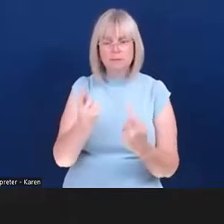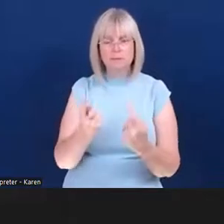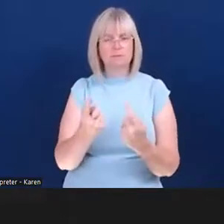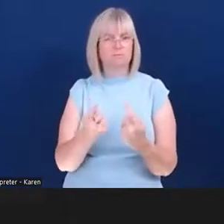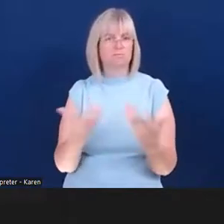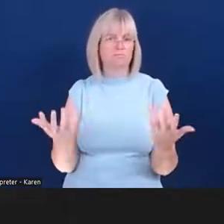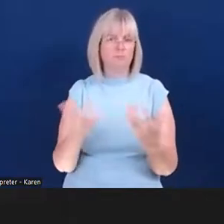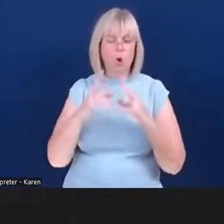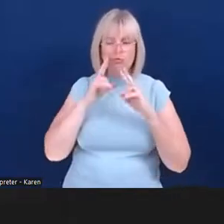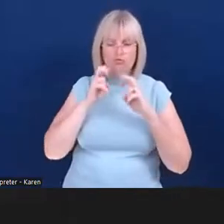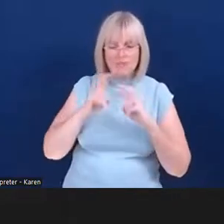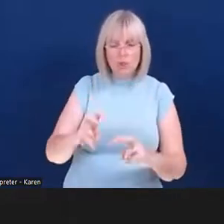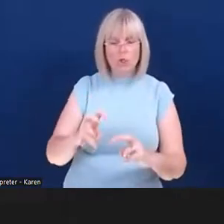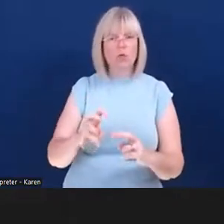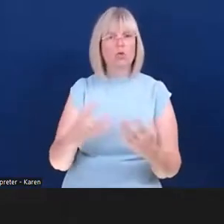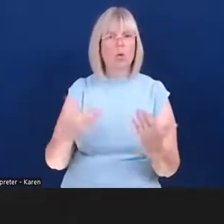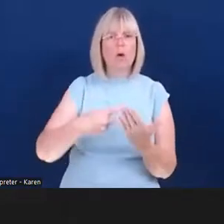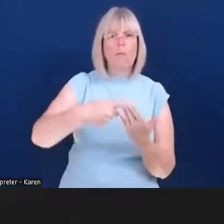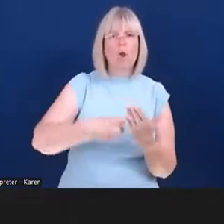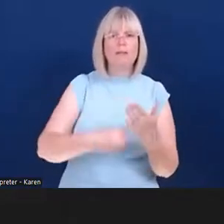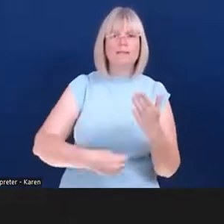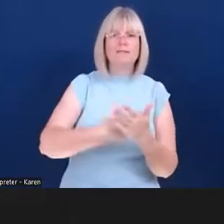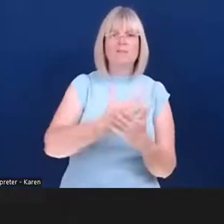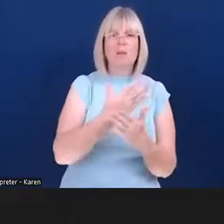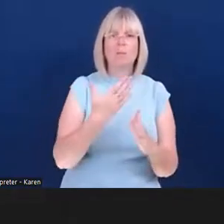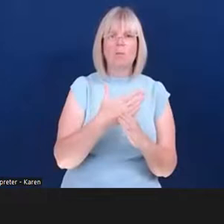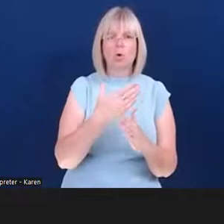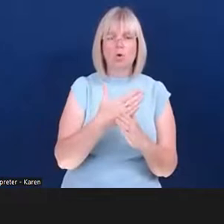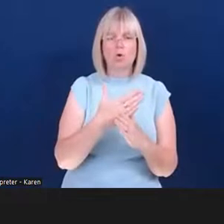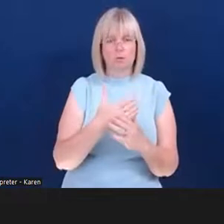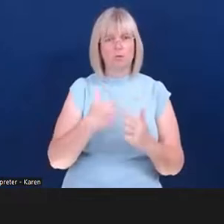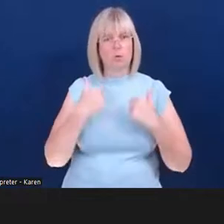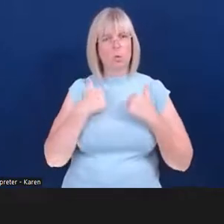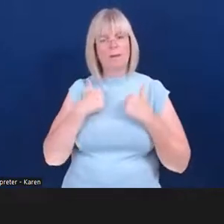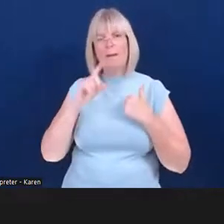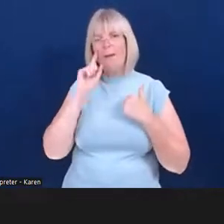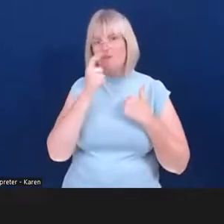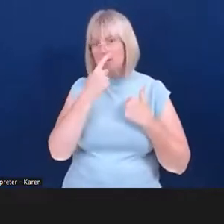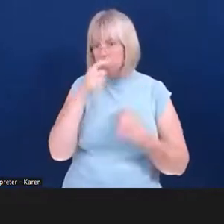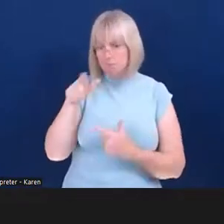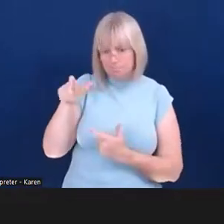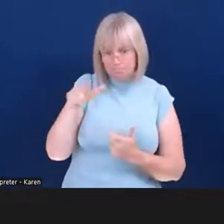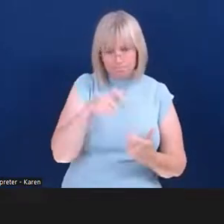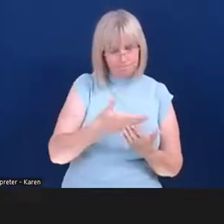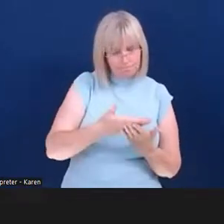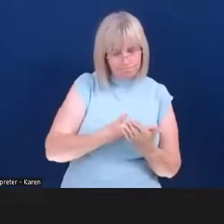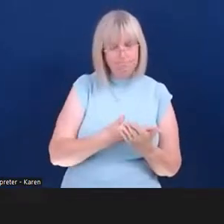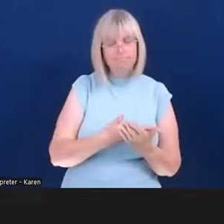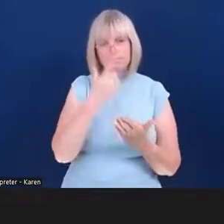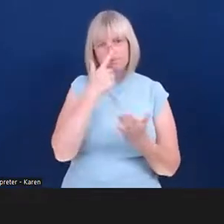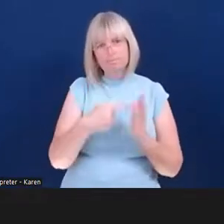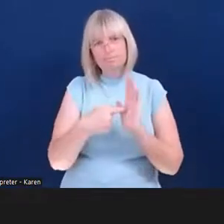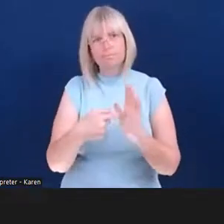and policy development work so that we have an evidence-based approach that we can take to local, regional and national government